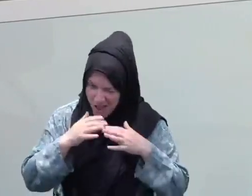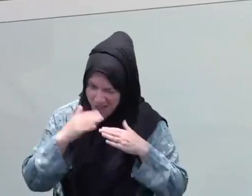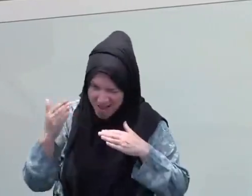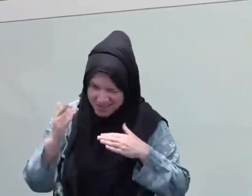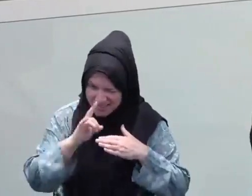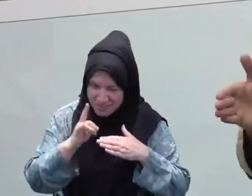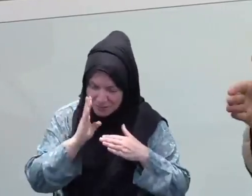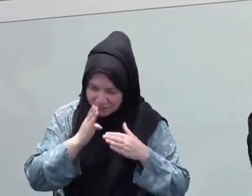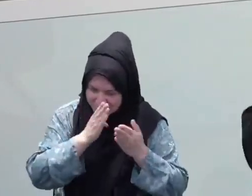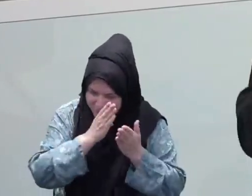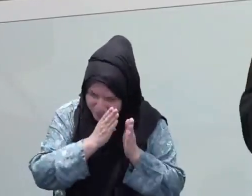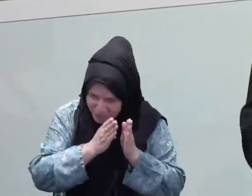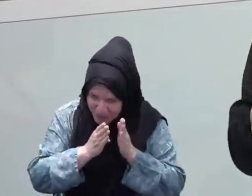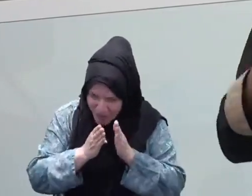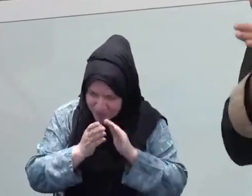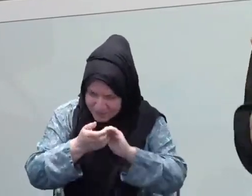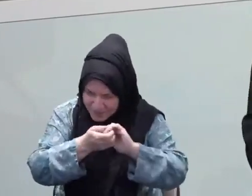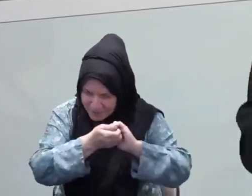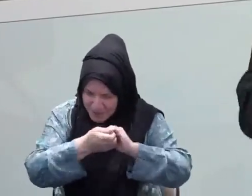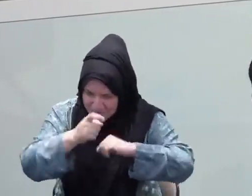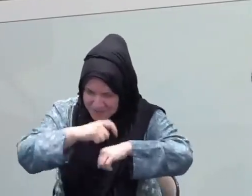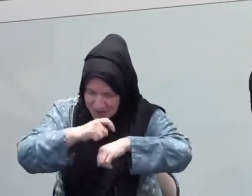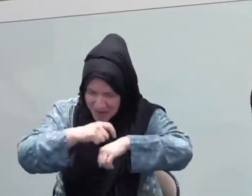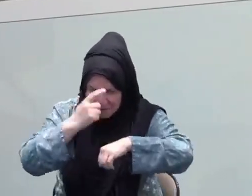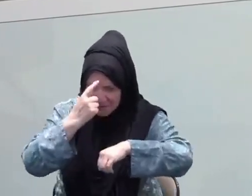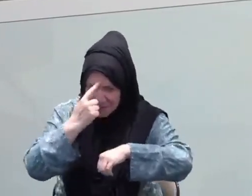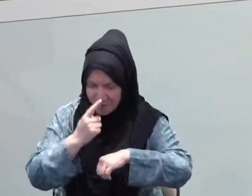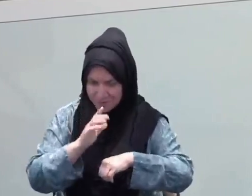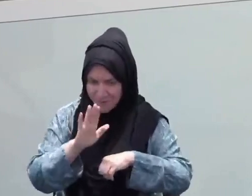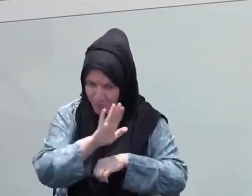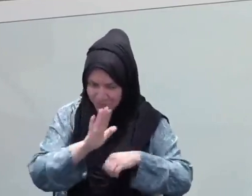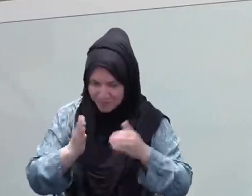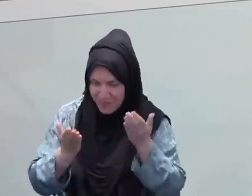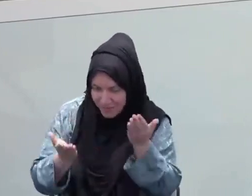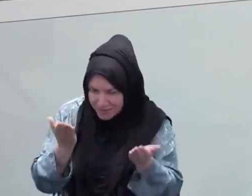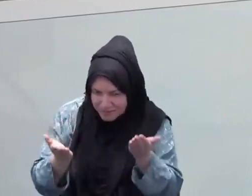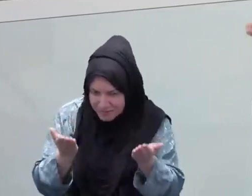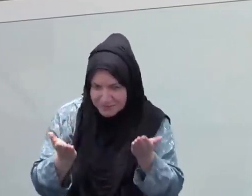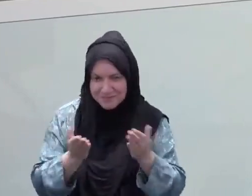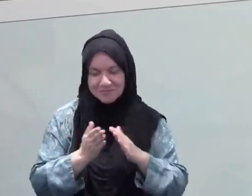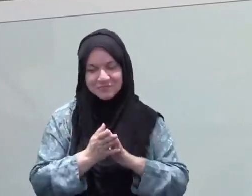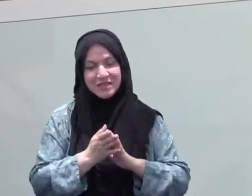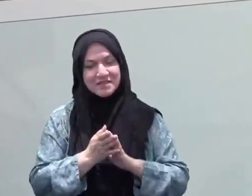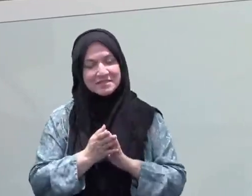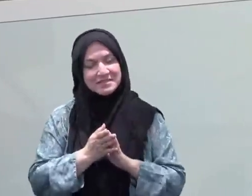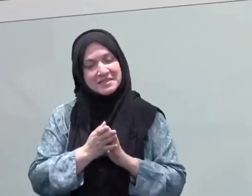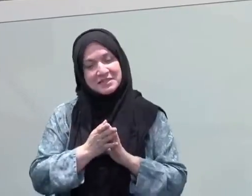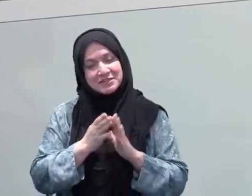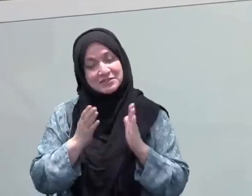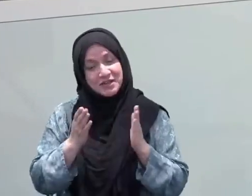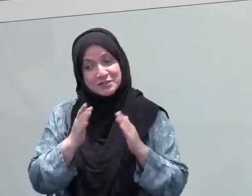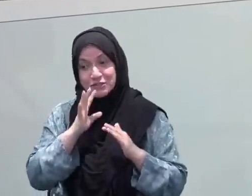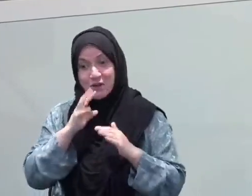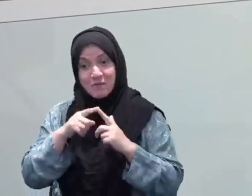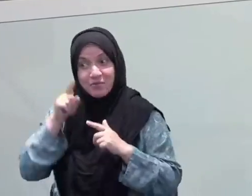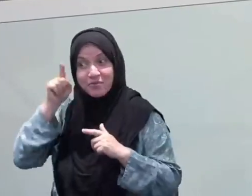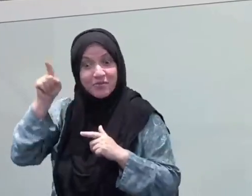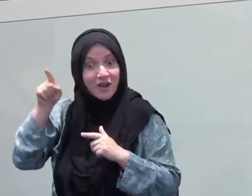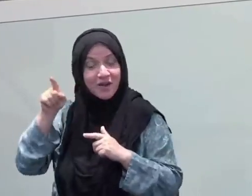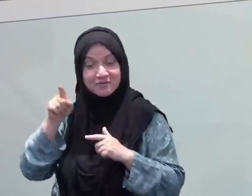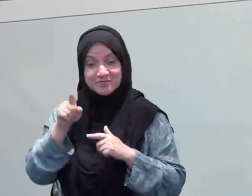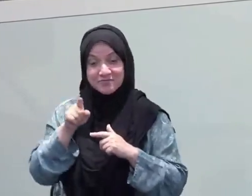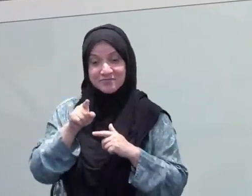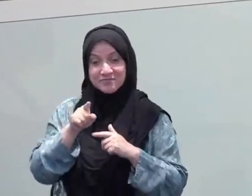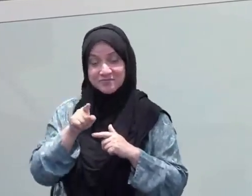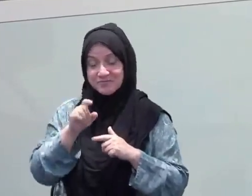their Ramadan into 10-10-10. We've recently sort of crafted out this dip. There shouldn't be a dip in Ramadan. They